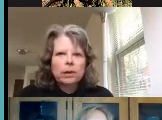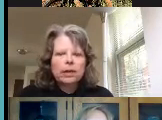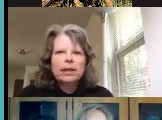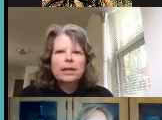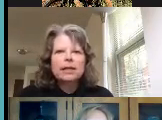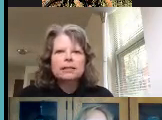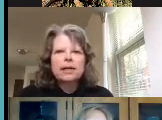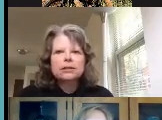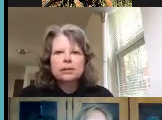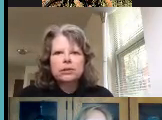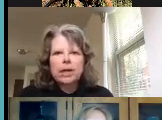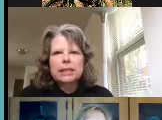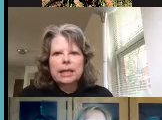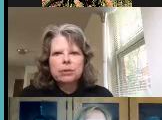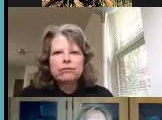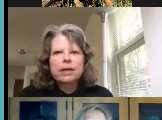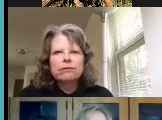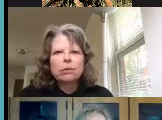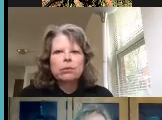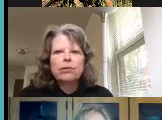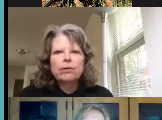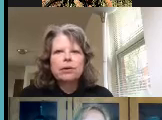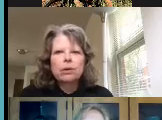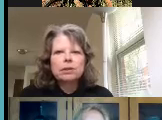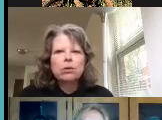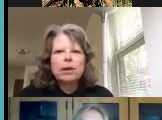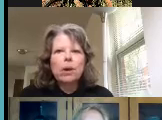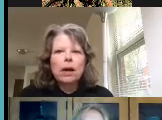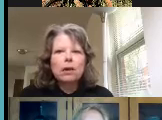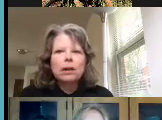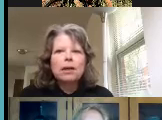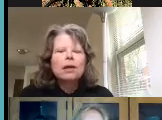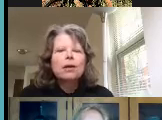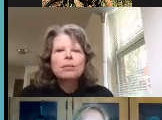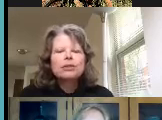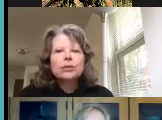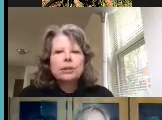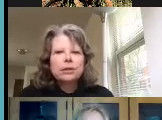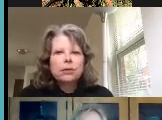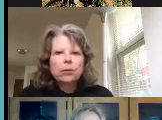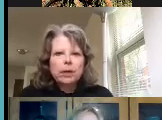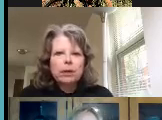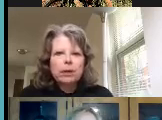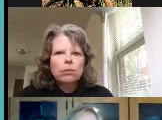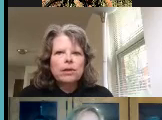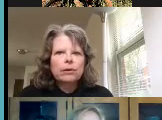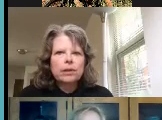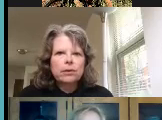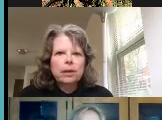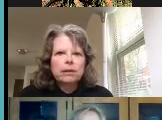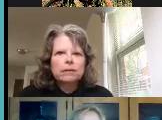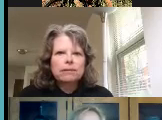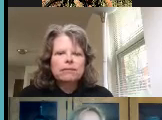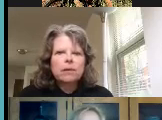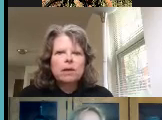phone and actually we tried an amplified phone with her and it worked quite well but she couldn't hear it ring without her